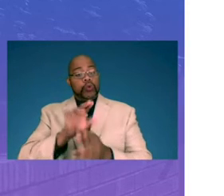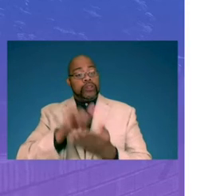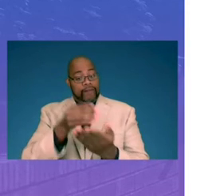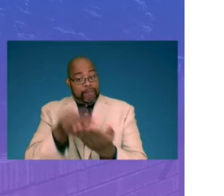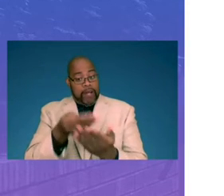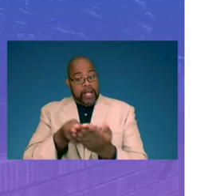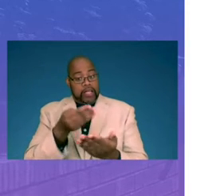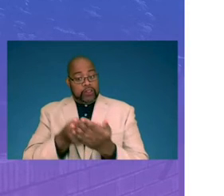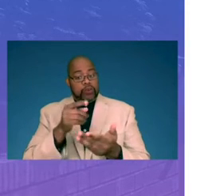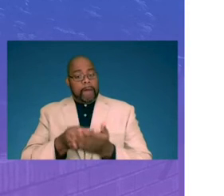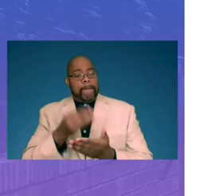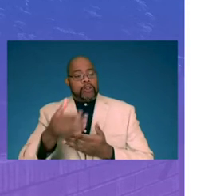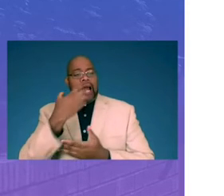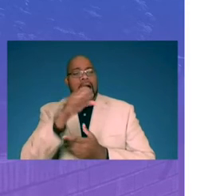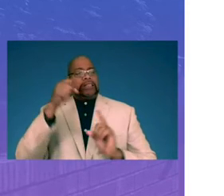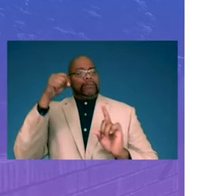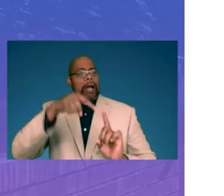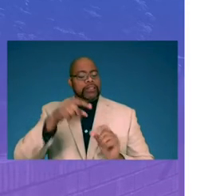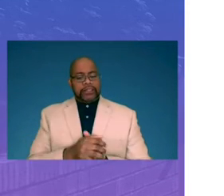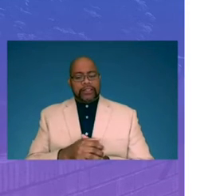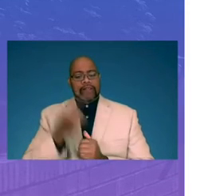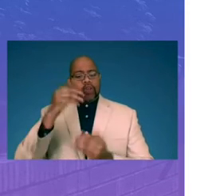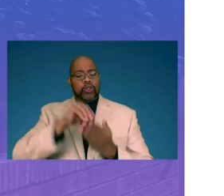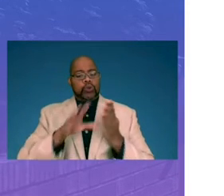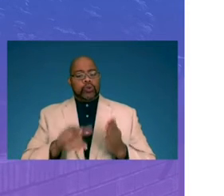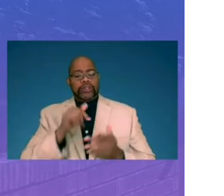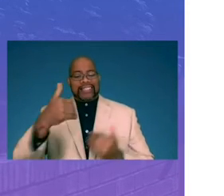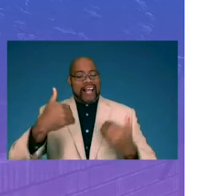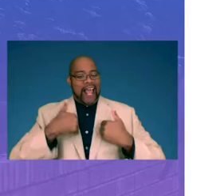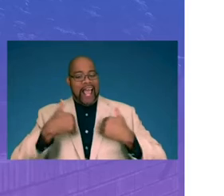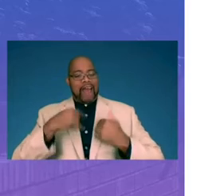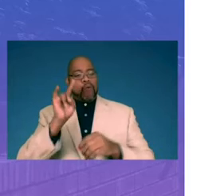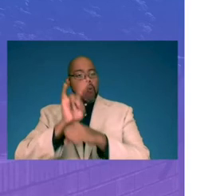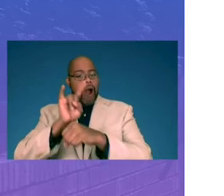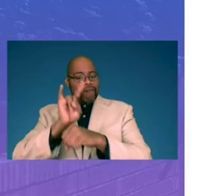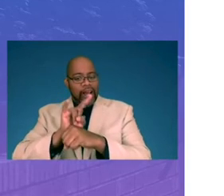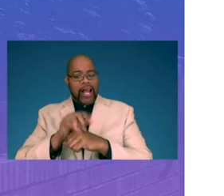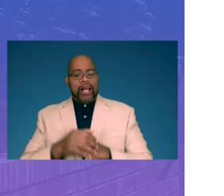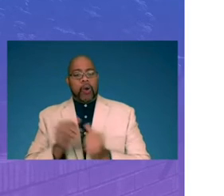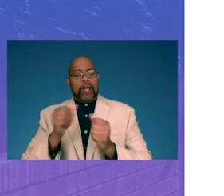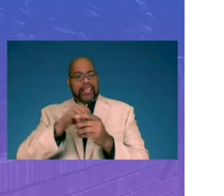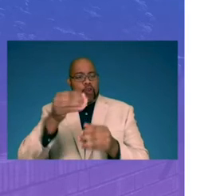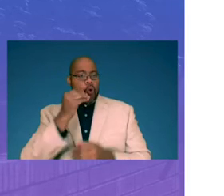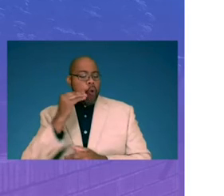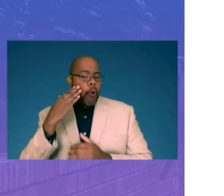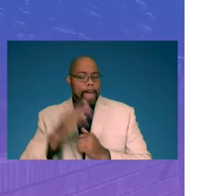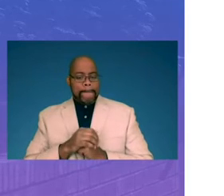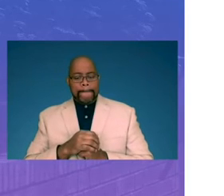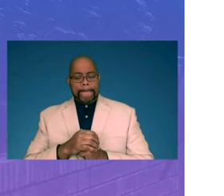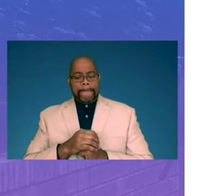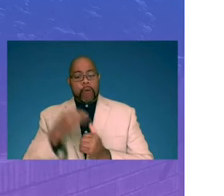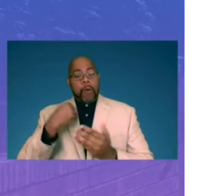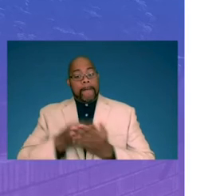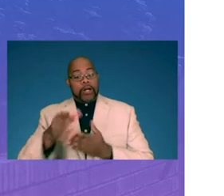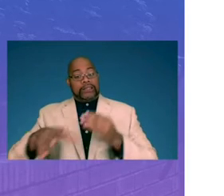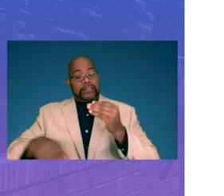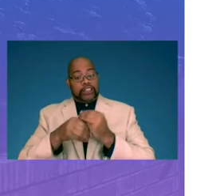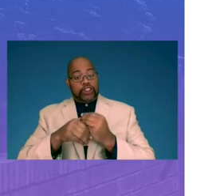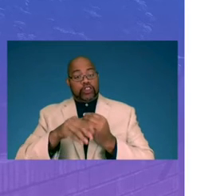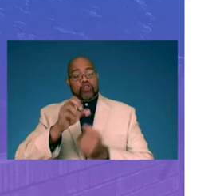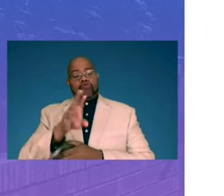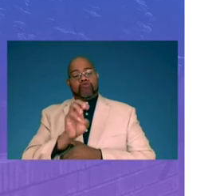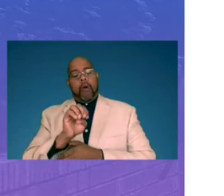these funds to purchase hotspots for students that did not have Wi-Fi within their homes, and we purchased additional